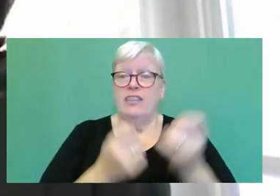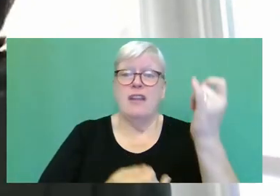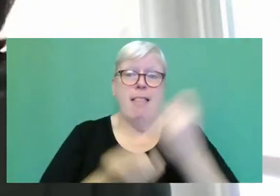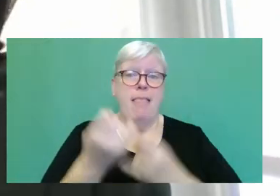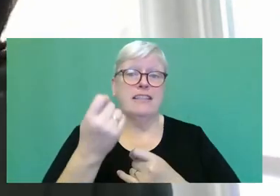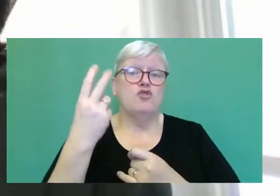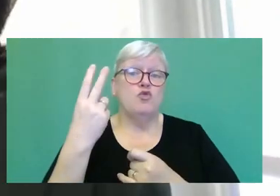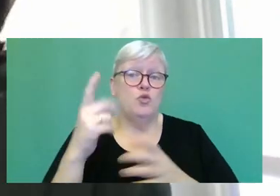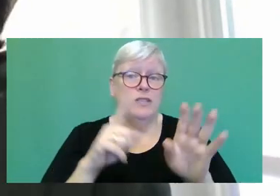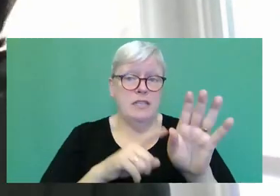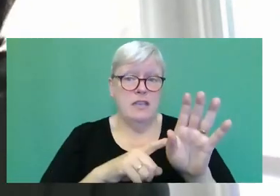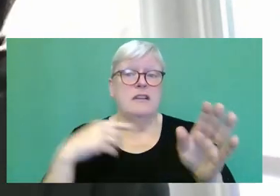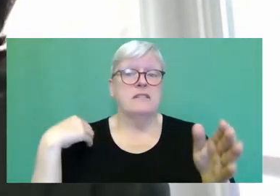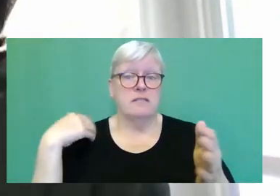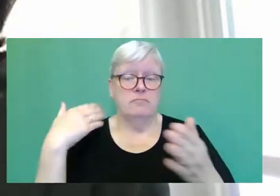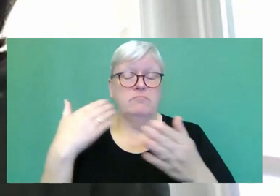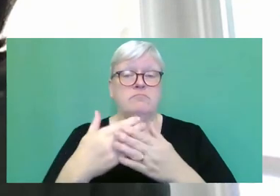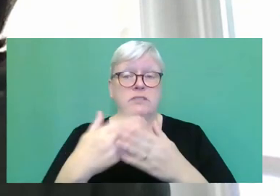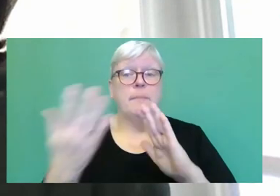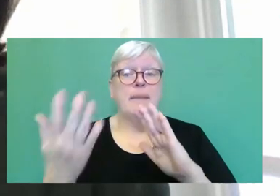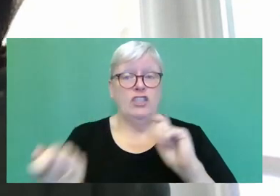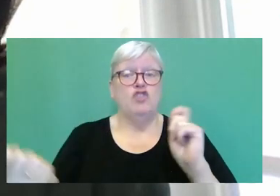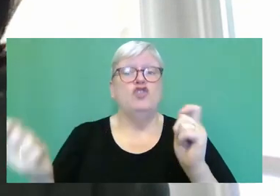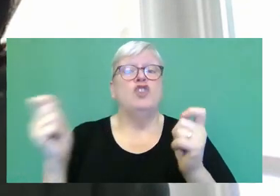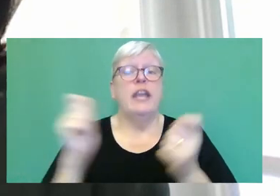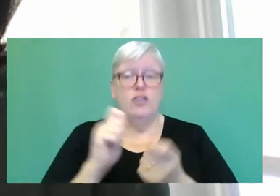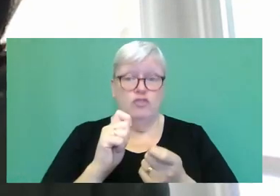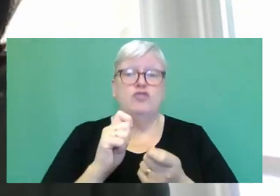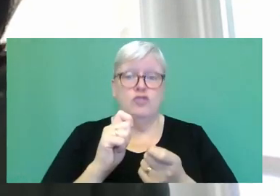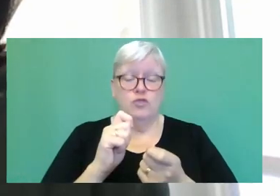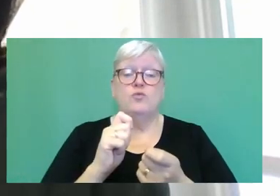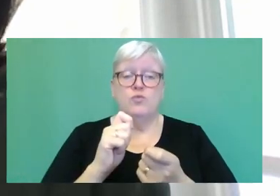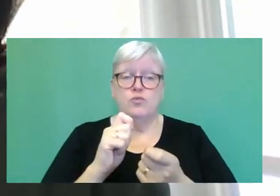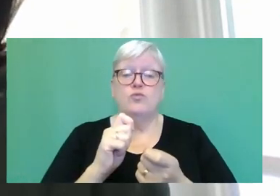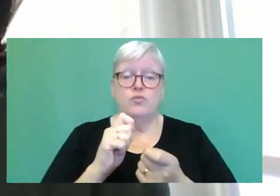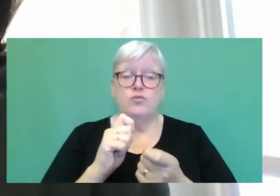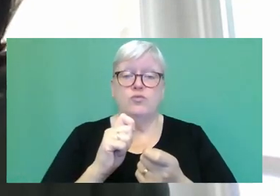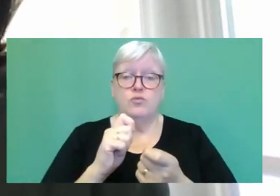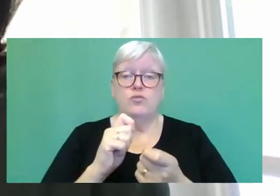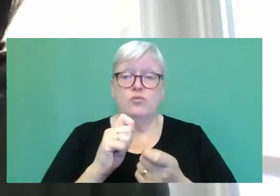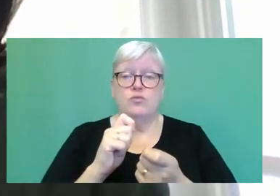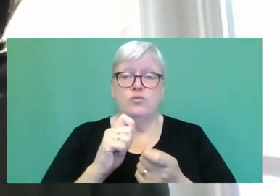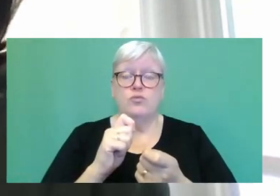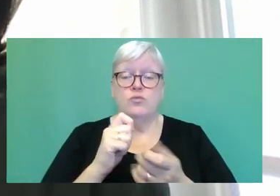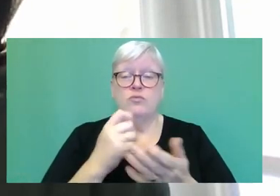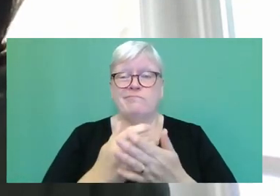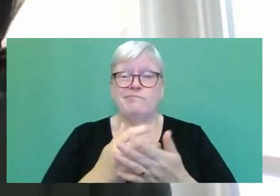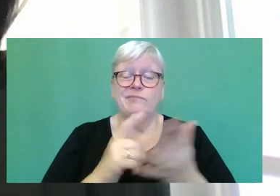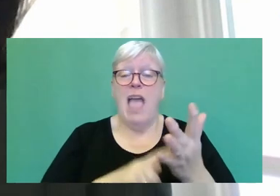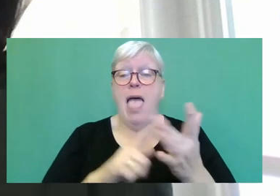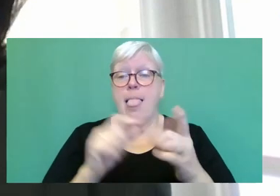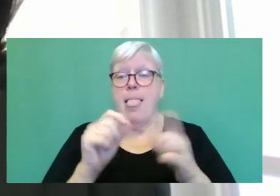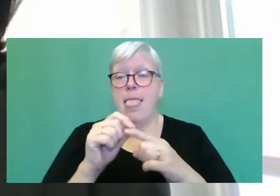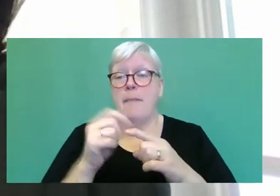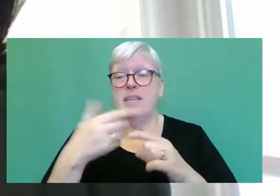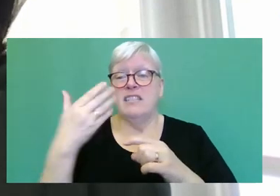But I think there's been a big shift, at least in lip service, post BLM, I